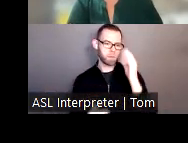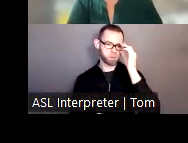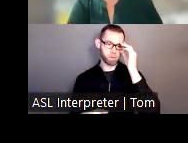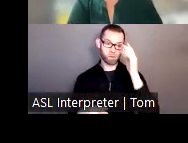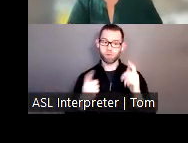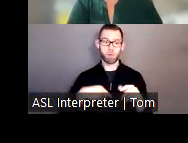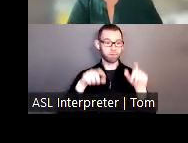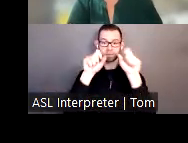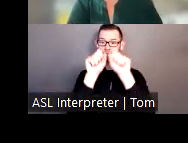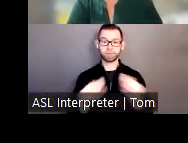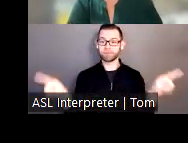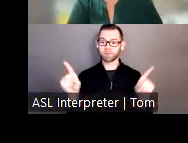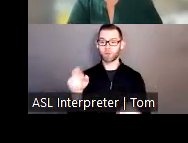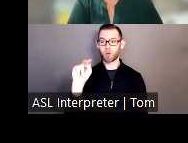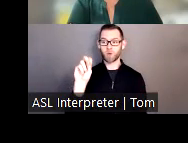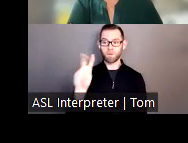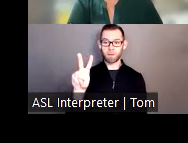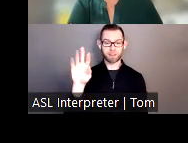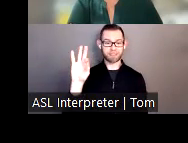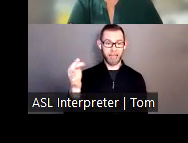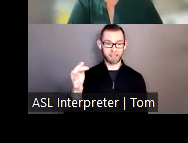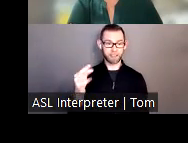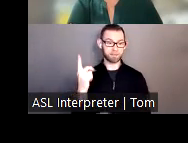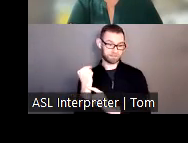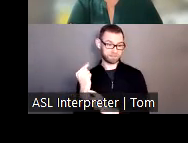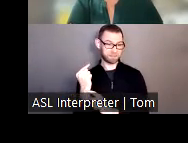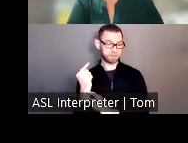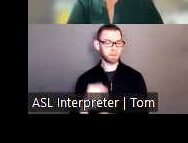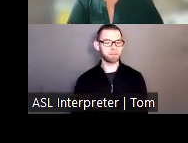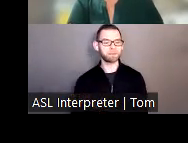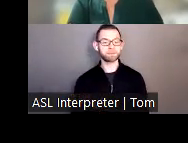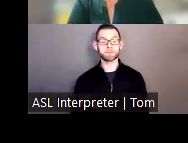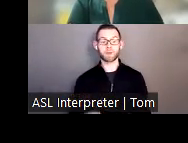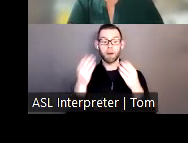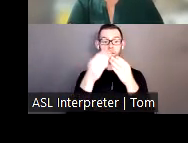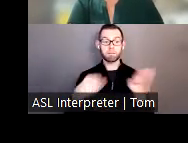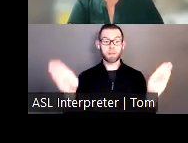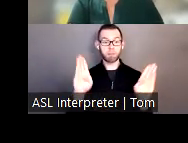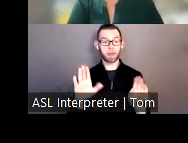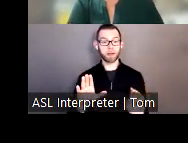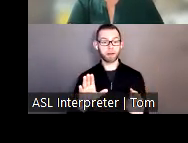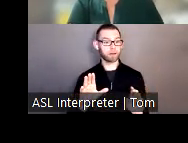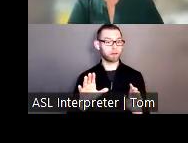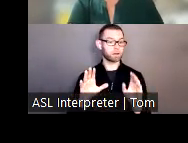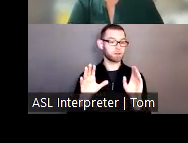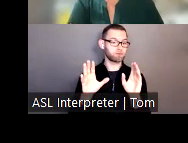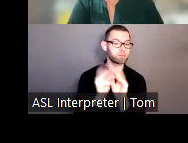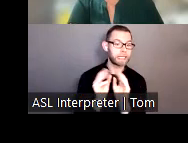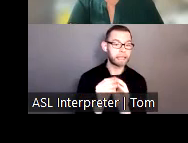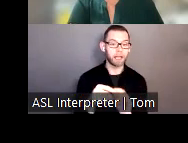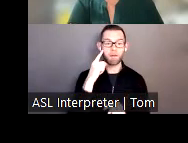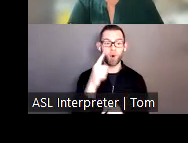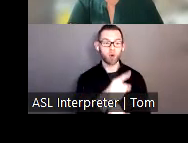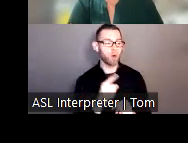9th of last year, and our public comment is stretching until January 27th. We are